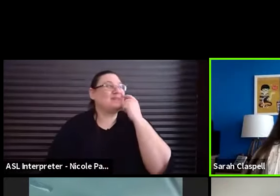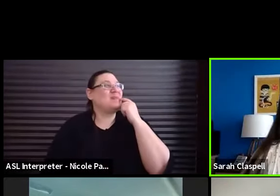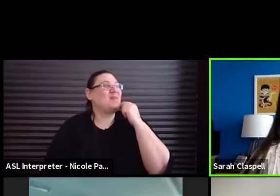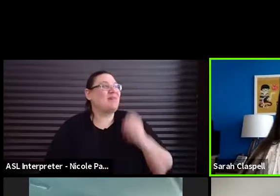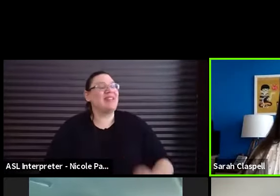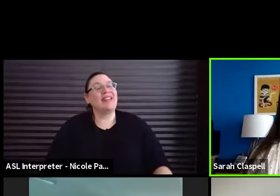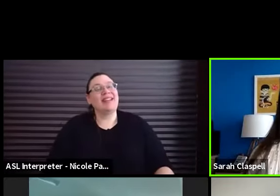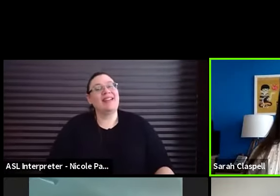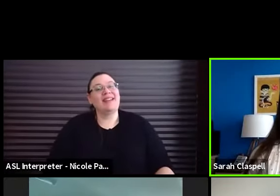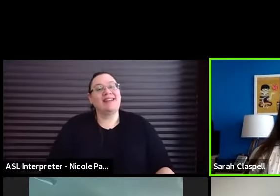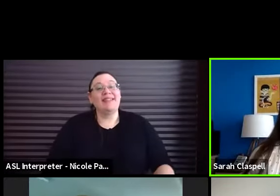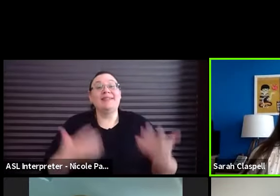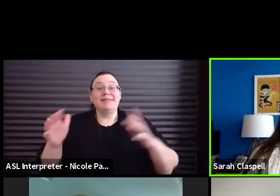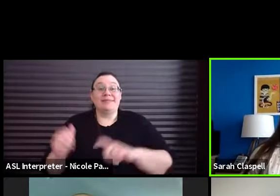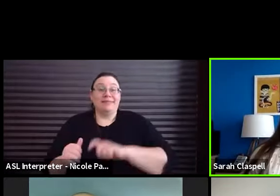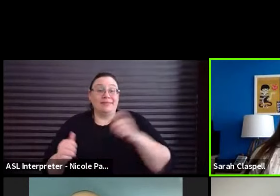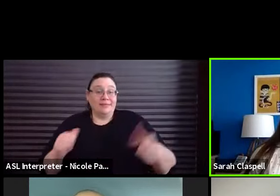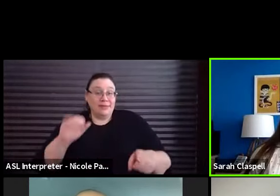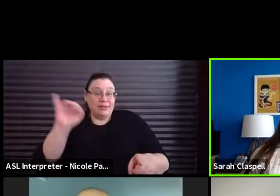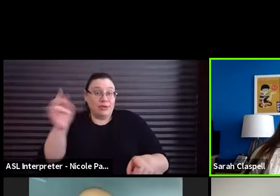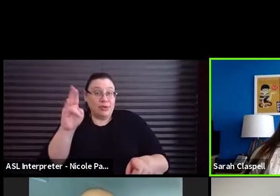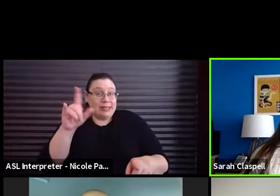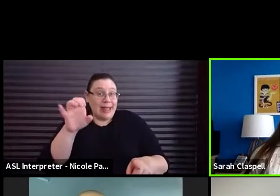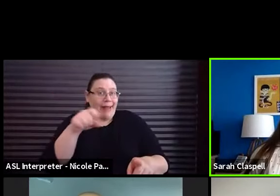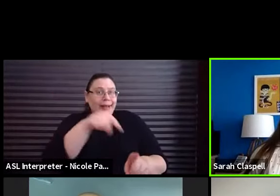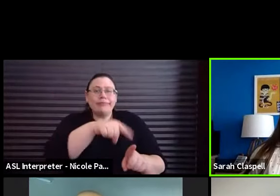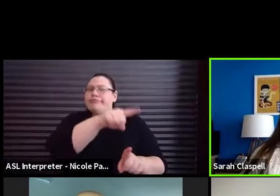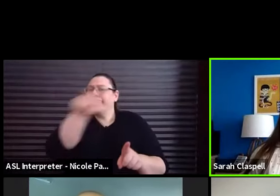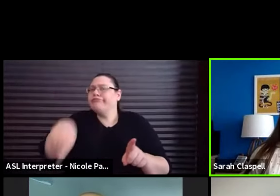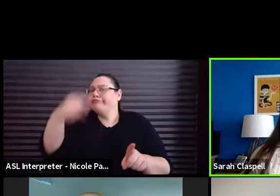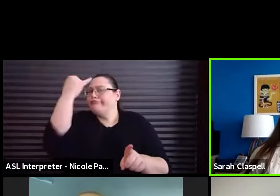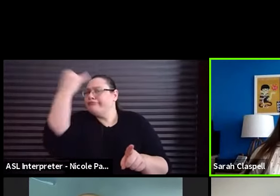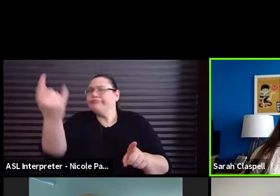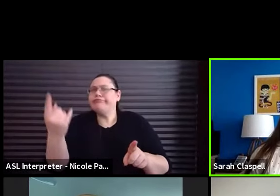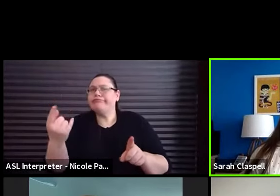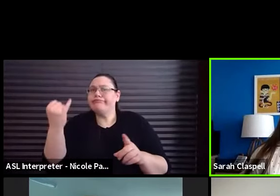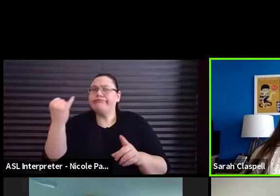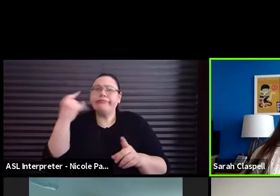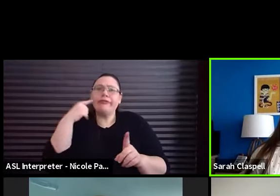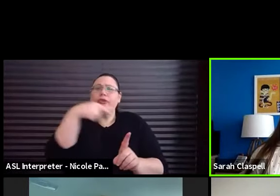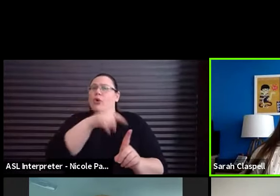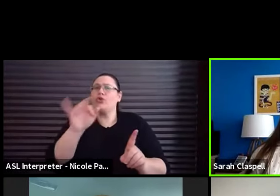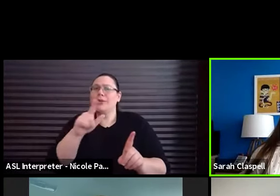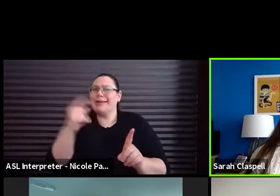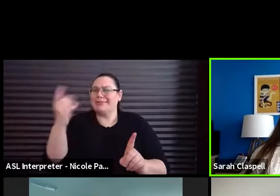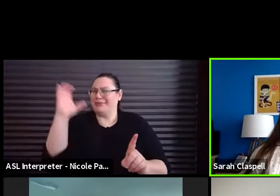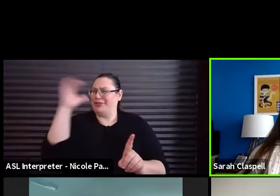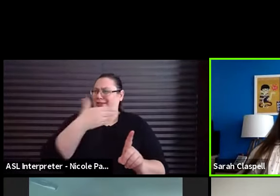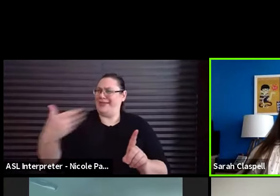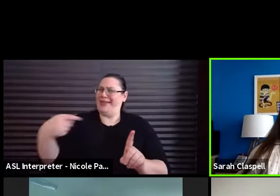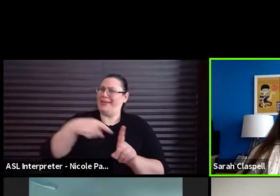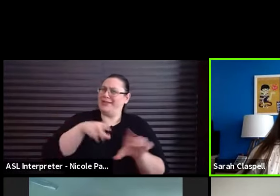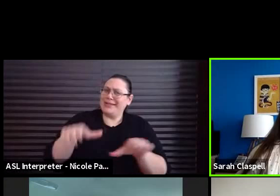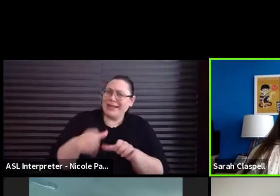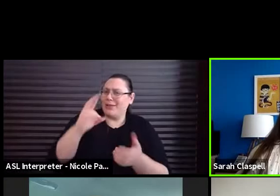All right. Juliet is up. Let's give Juliet a premise. What's something unusual she does or believes?